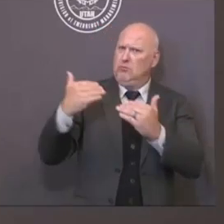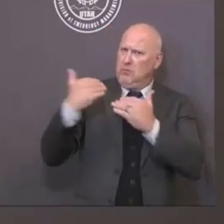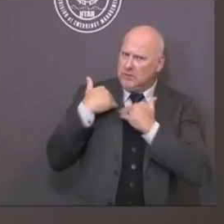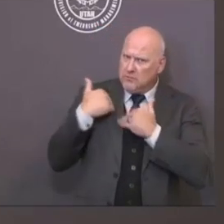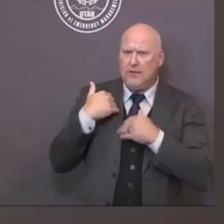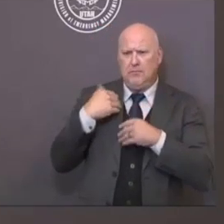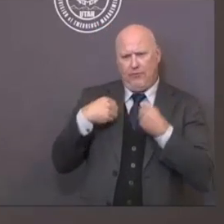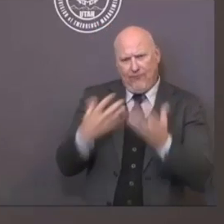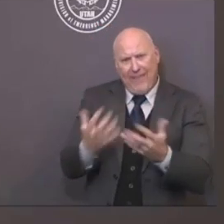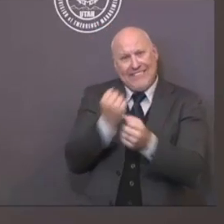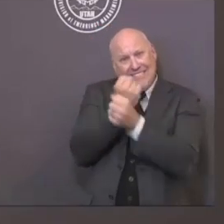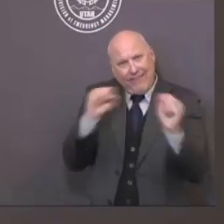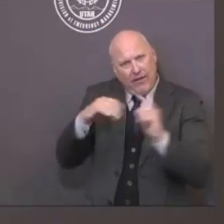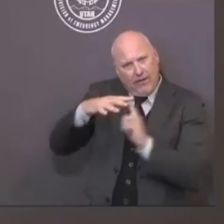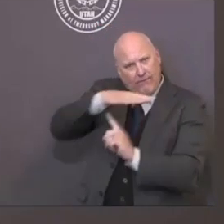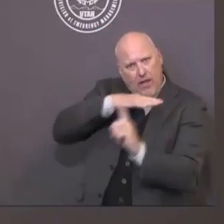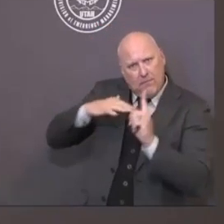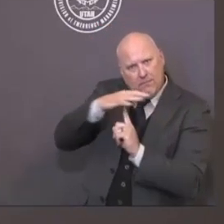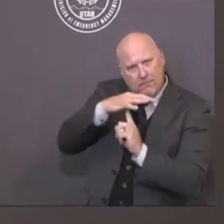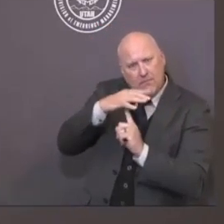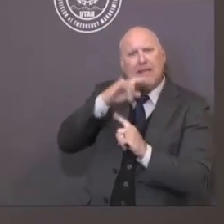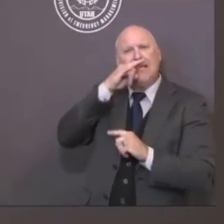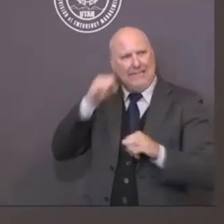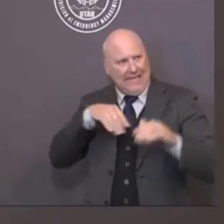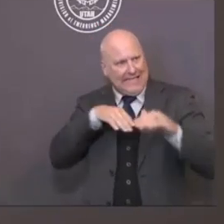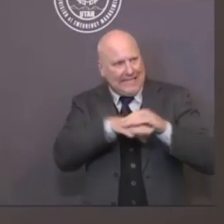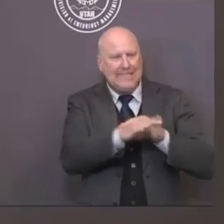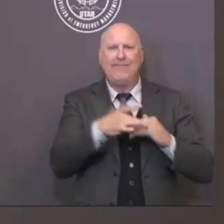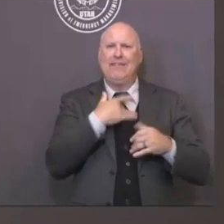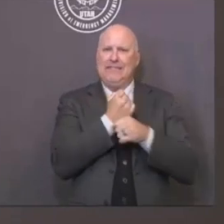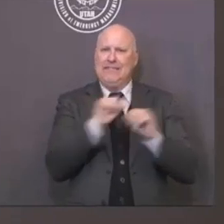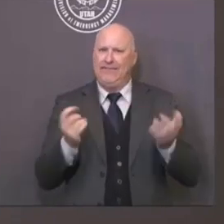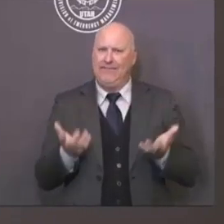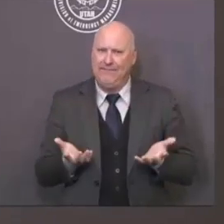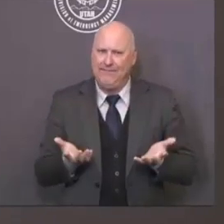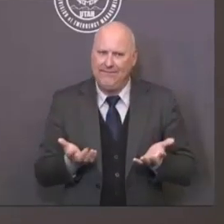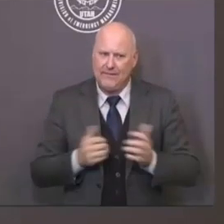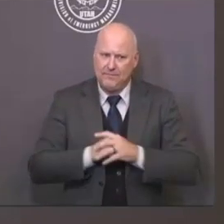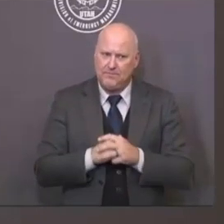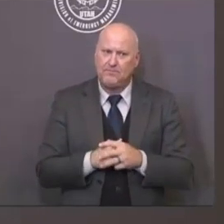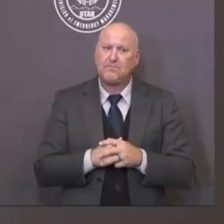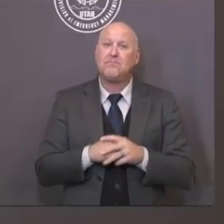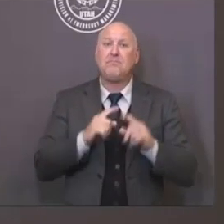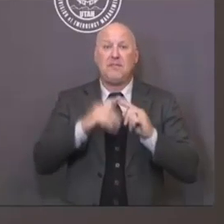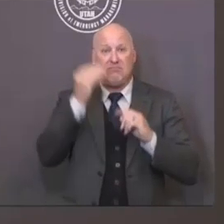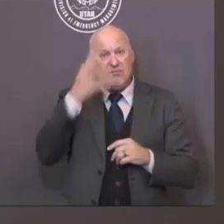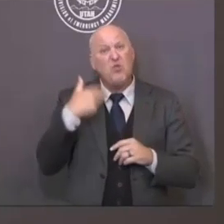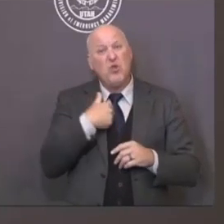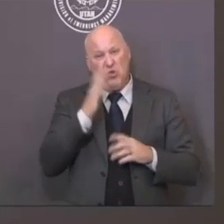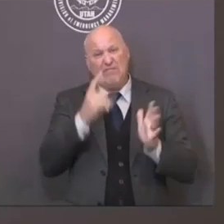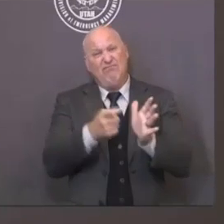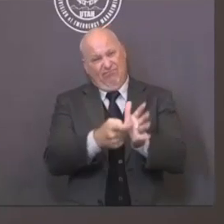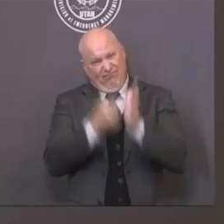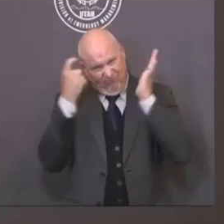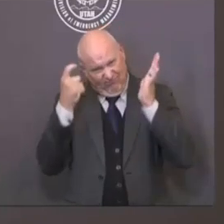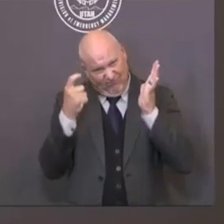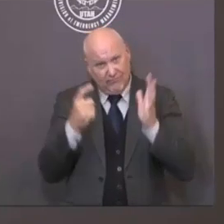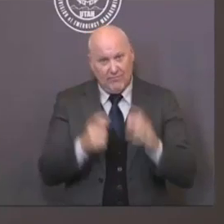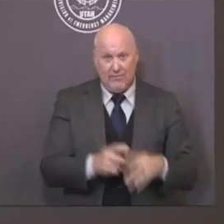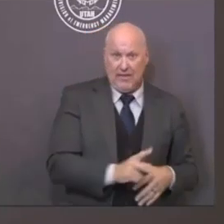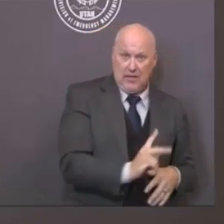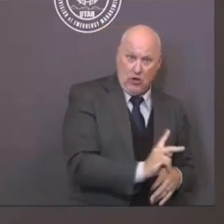mandating that all students, faculty, staff, and visitors to our K-12 schools throughout this